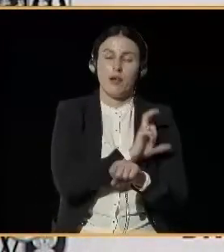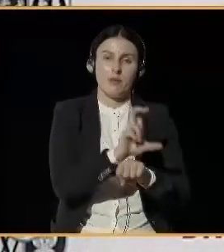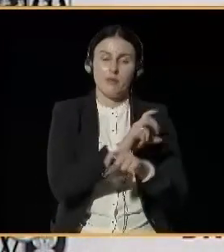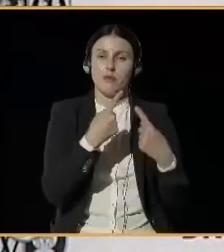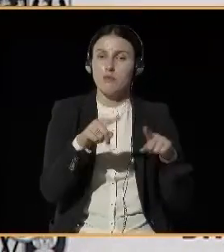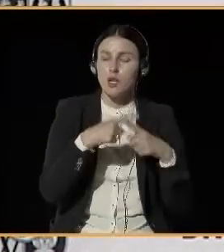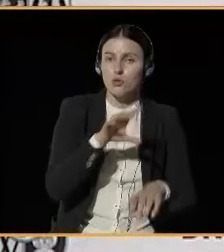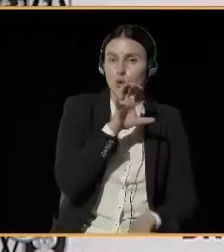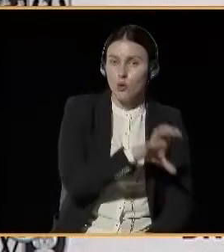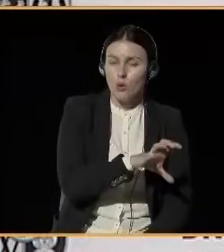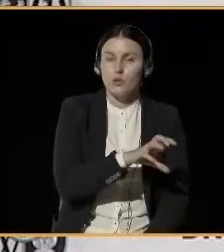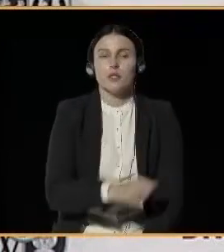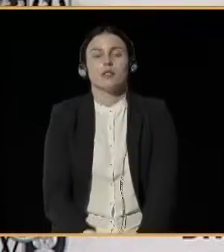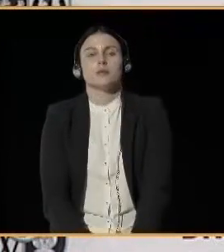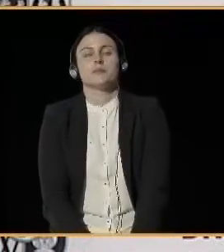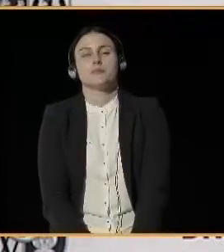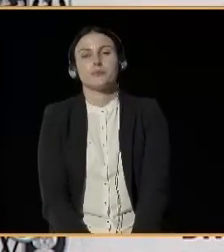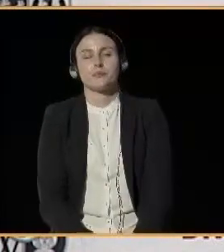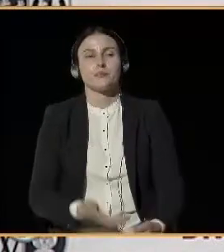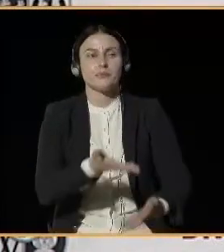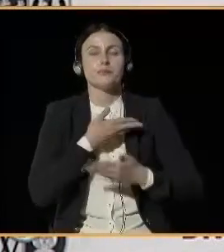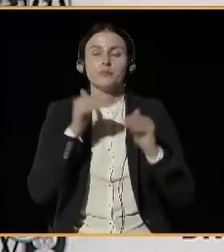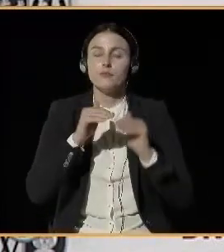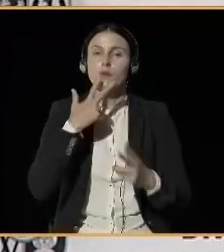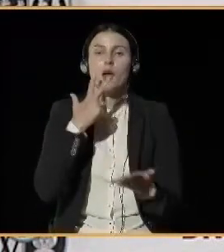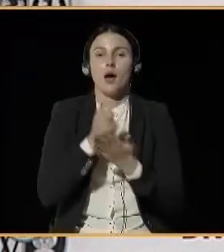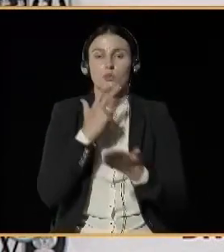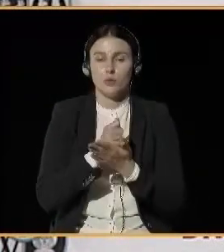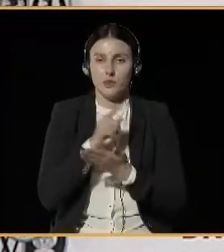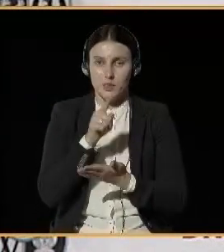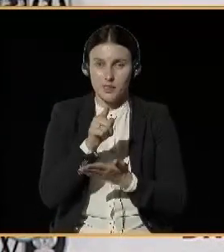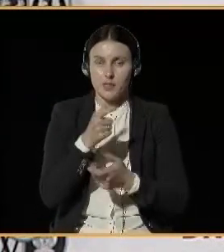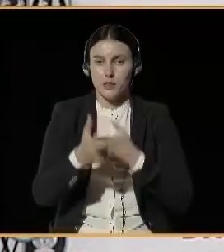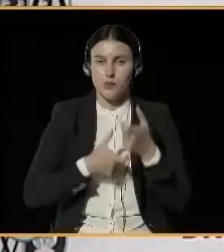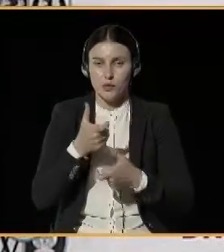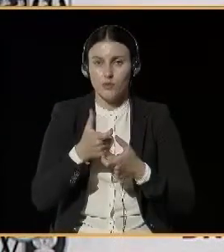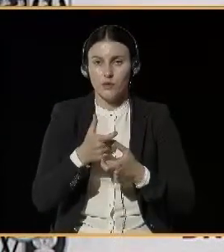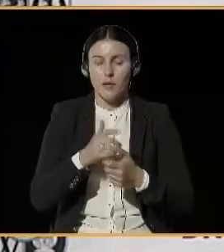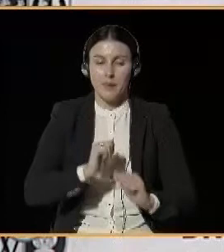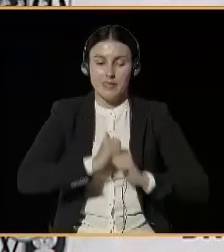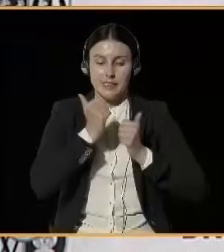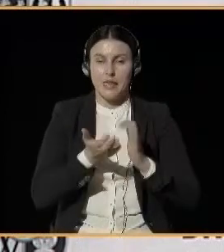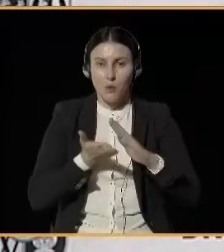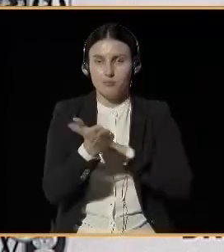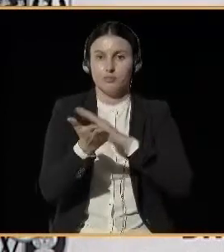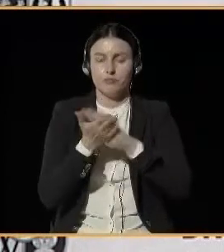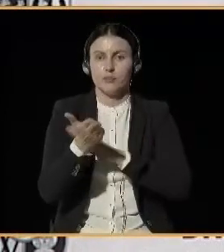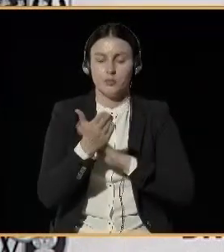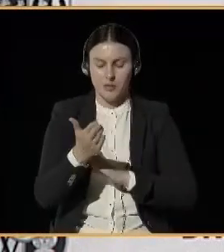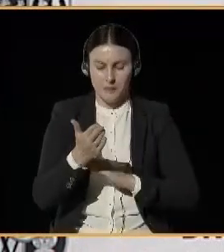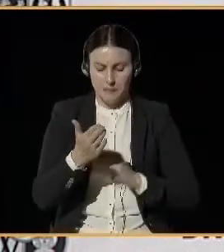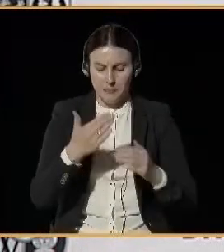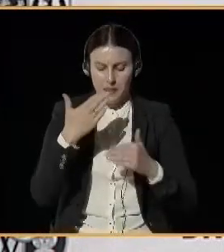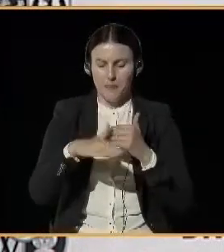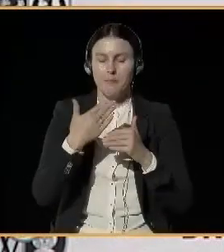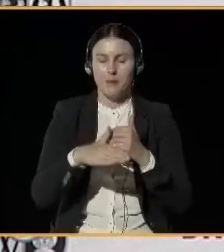of the heating, of adding fuel to the stove, is something that has created